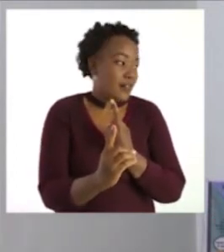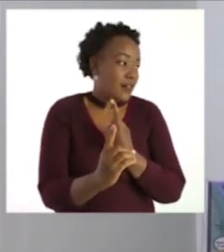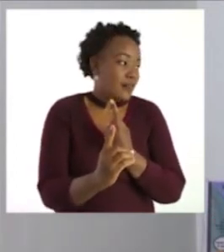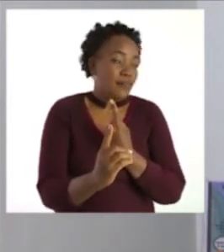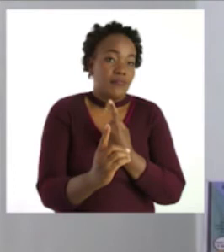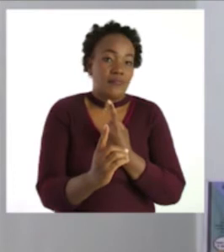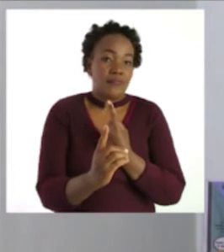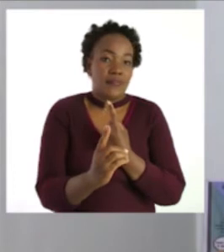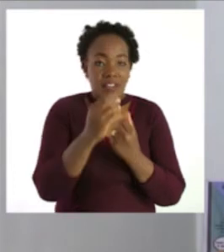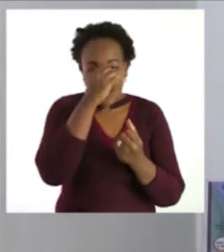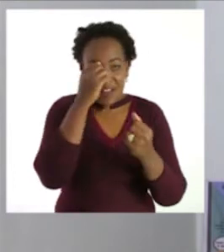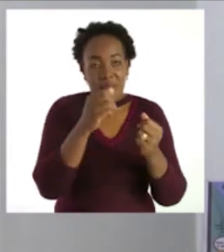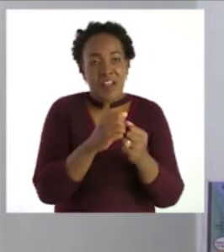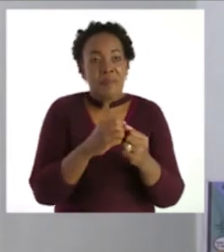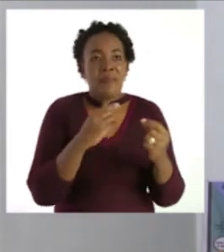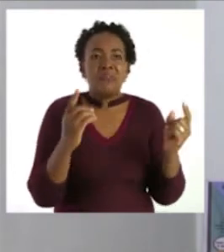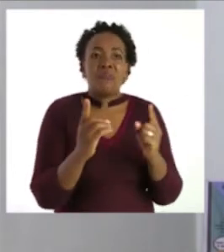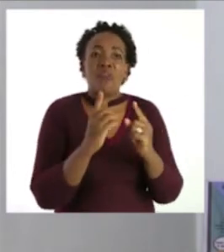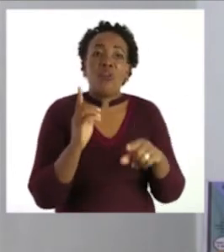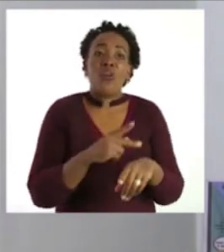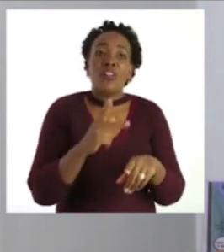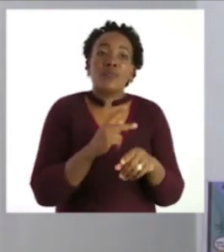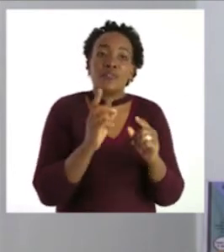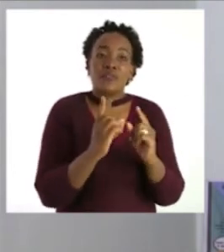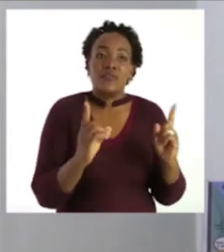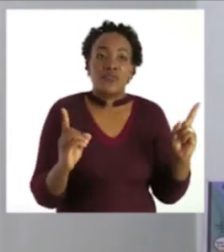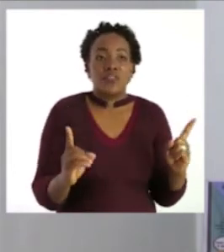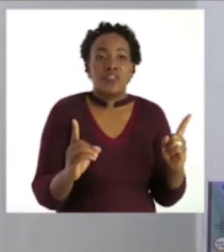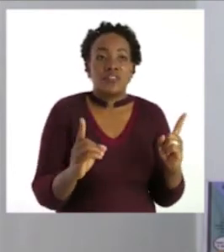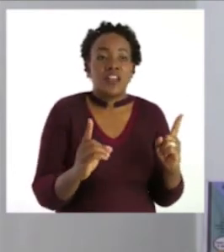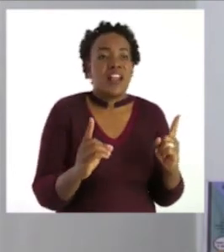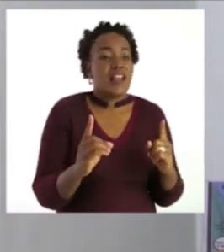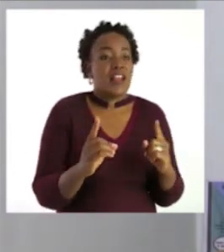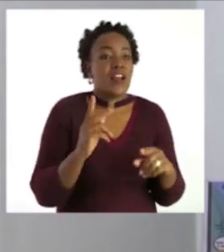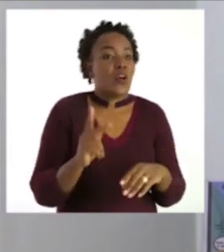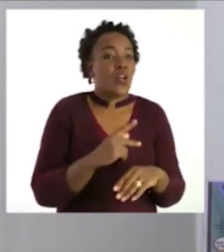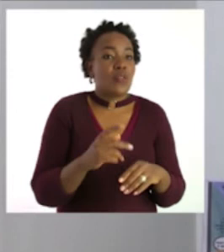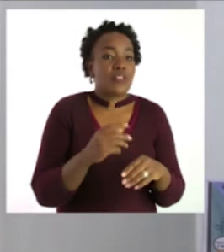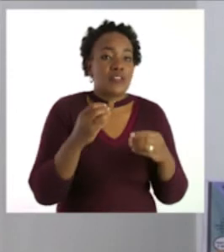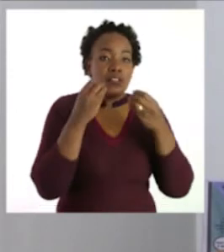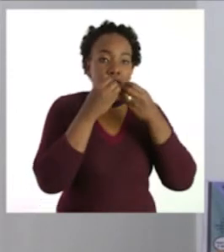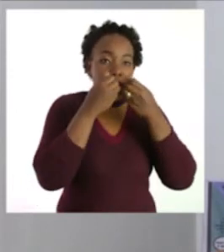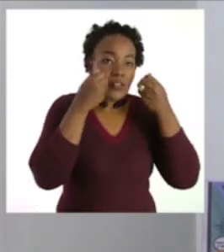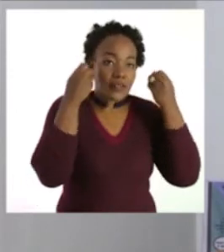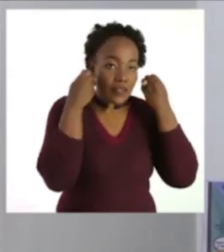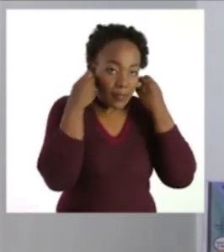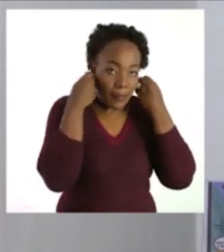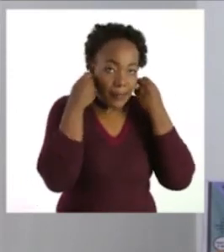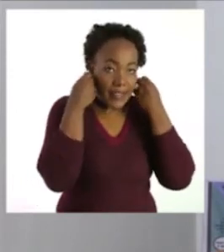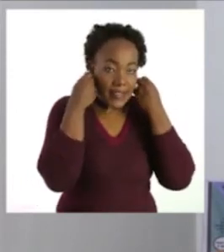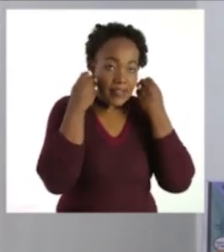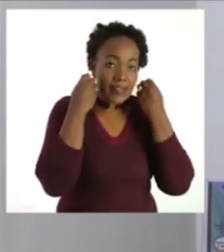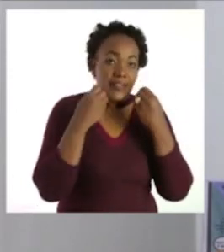Okay. Remember to social distance. And every time you go out, remember to wear your